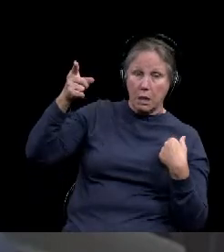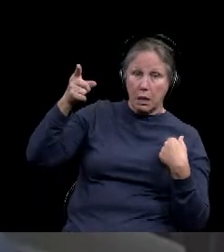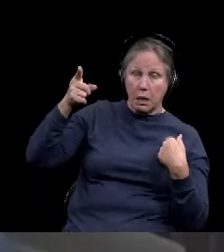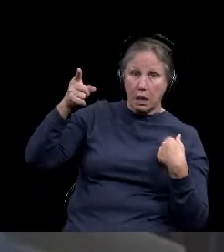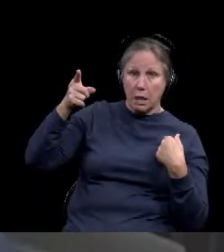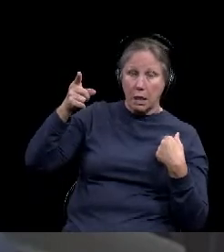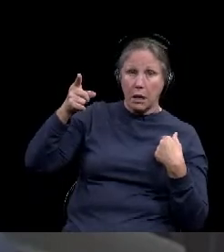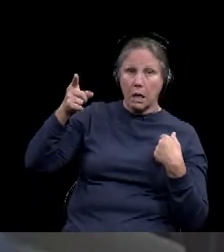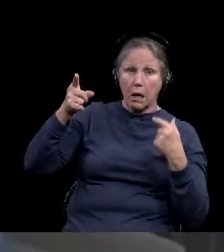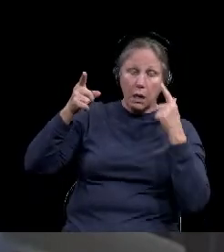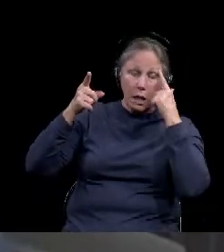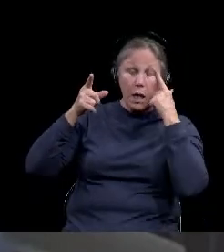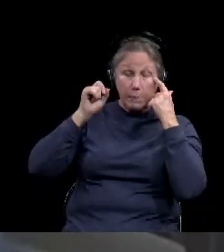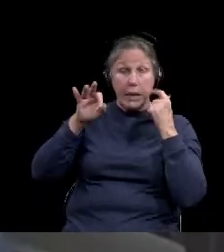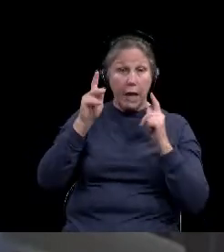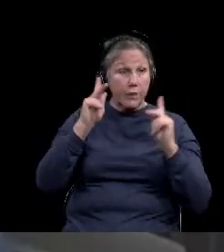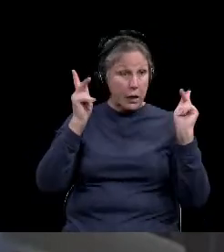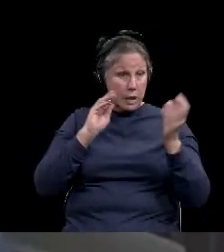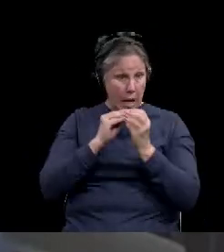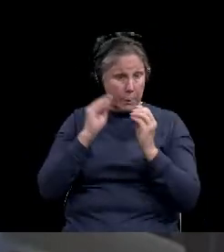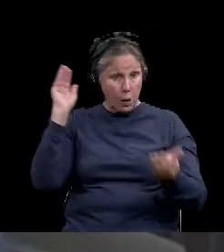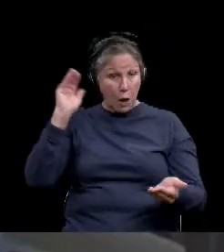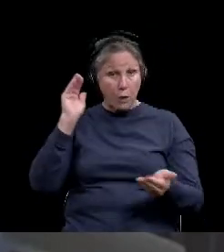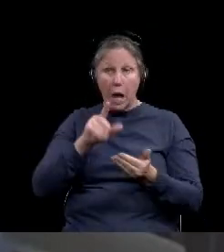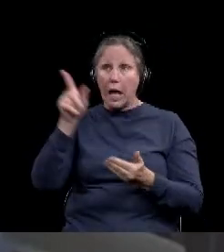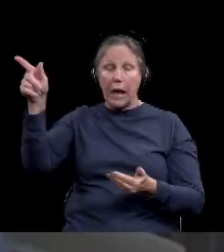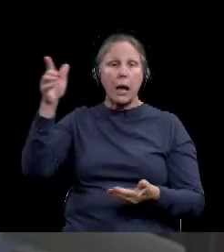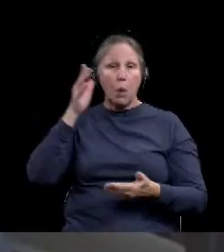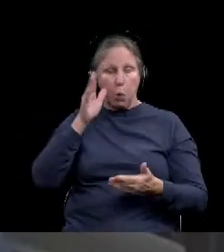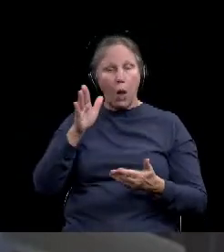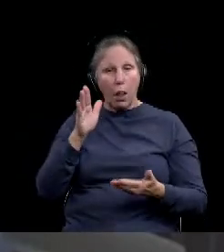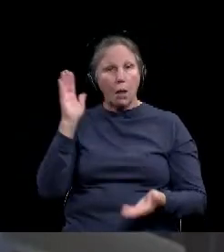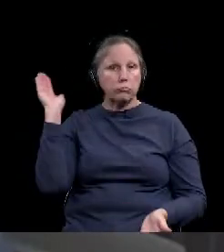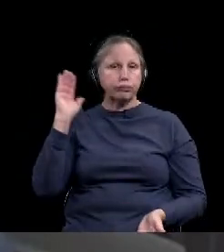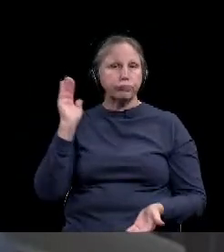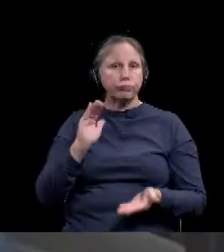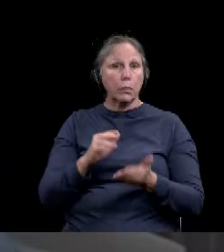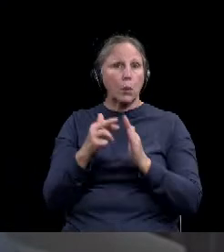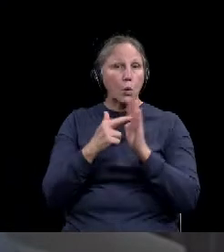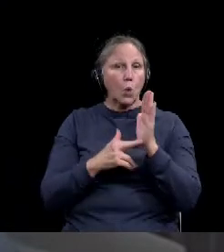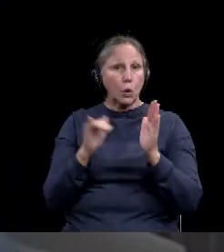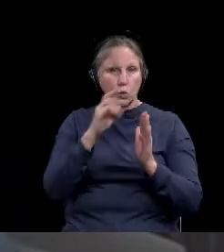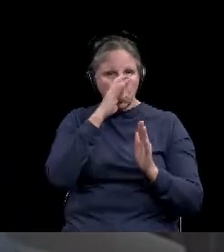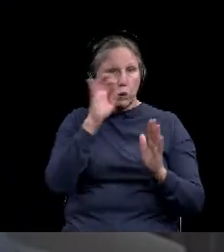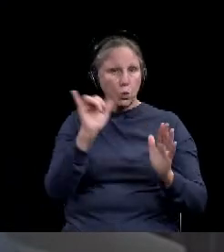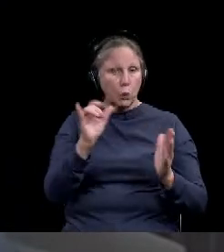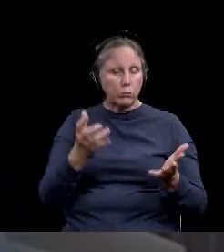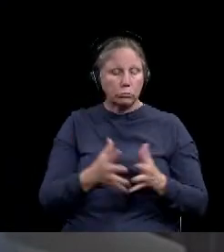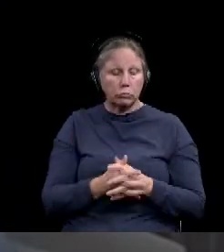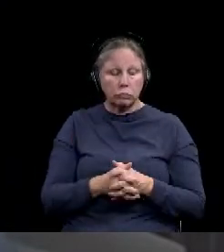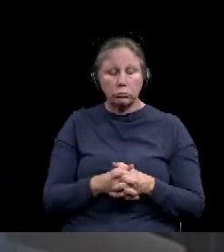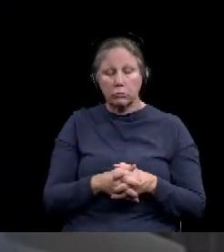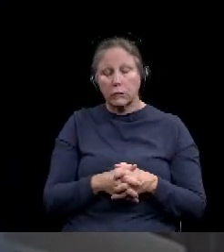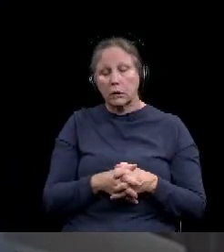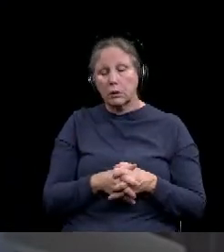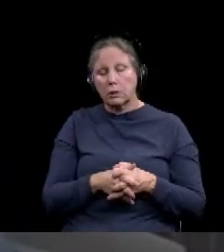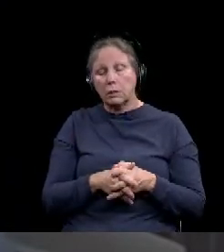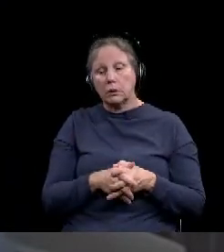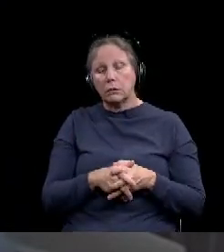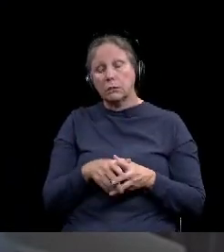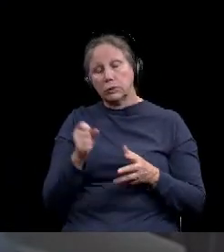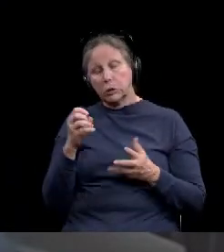you know, could be relaxed to some extent if the numbers, but the numbers have to be there. So, uh, I would just say, uh,